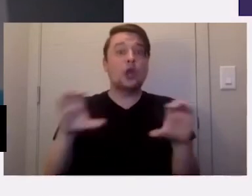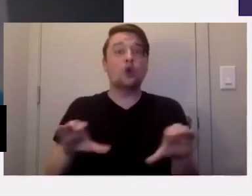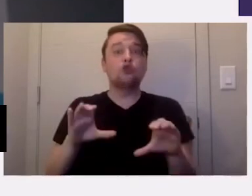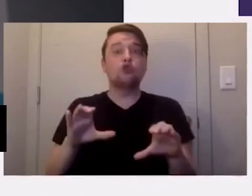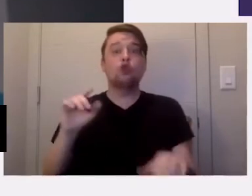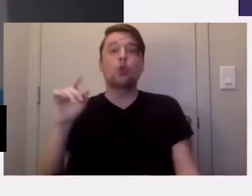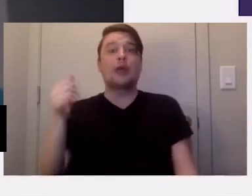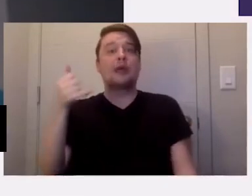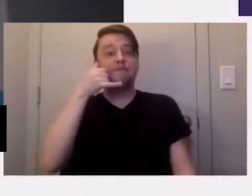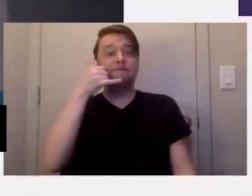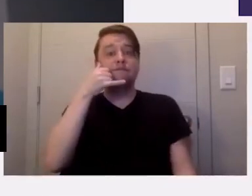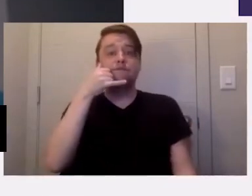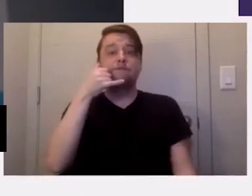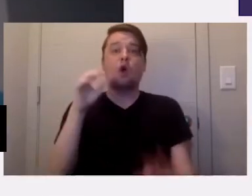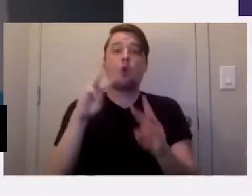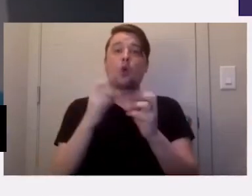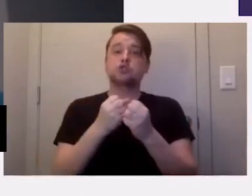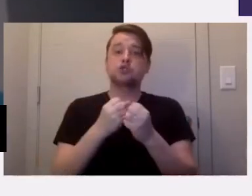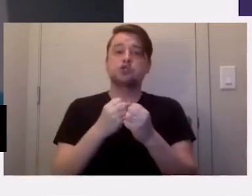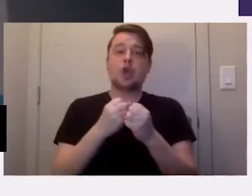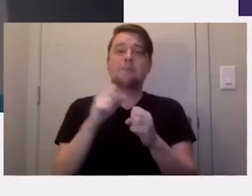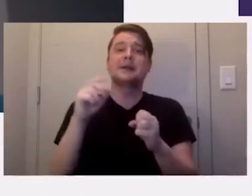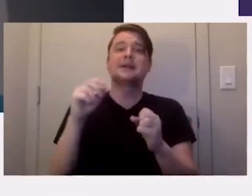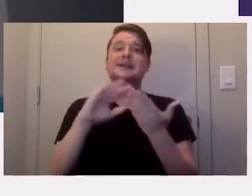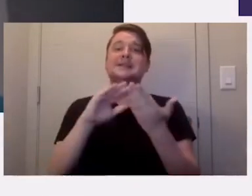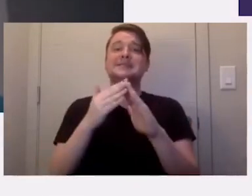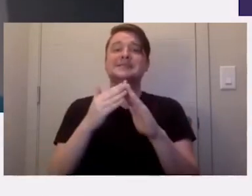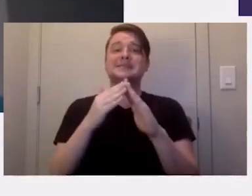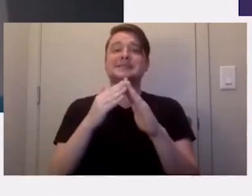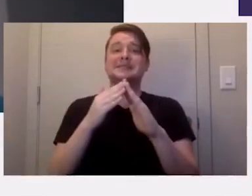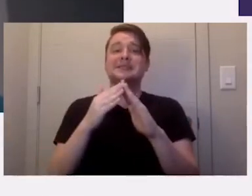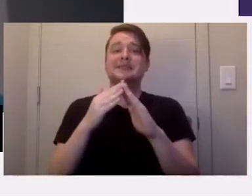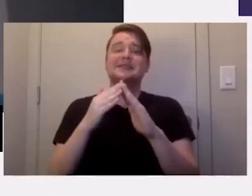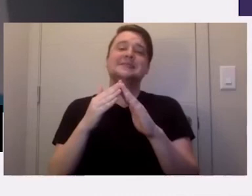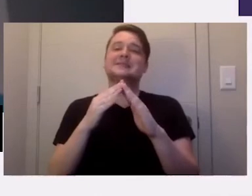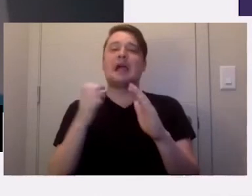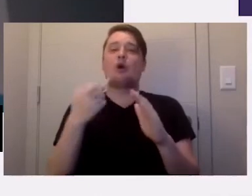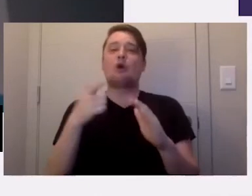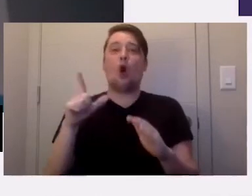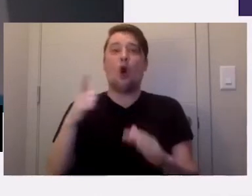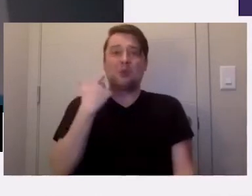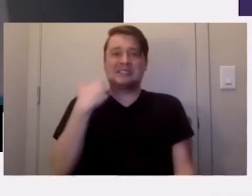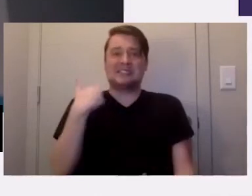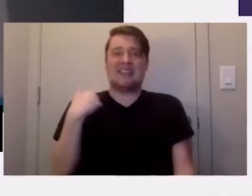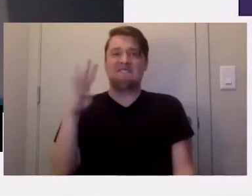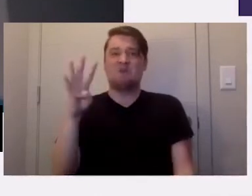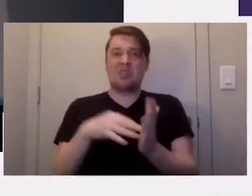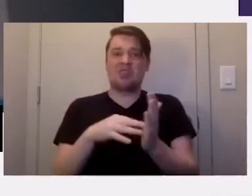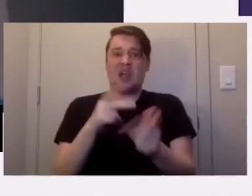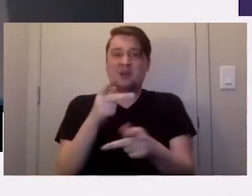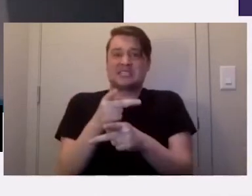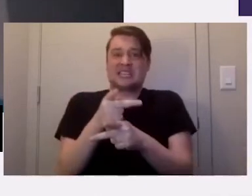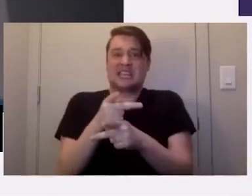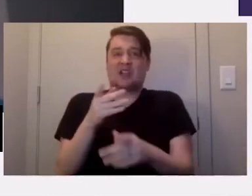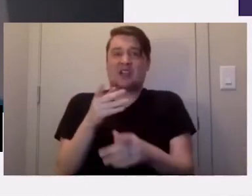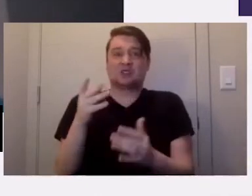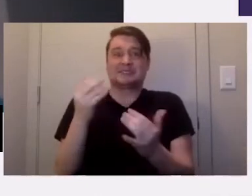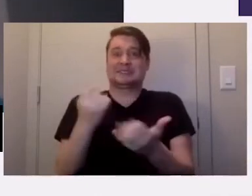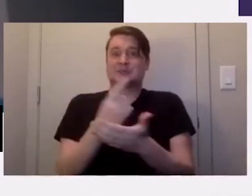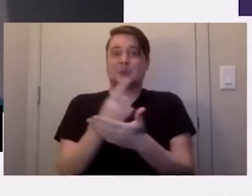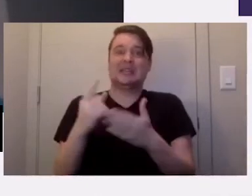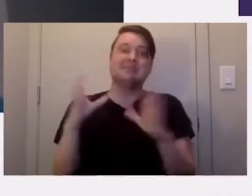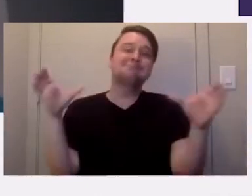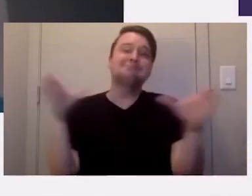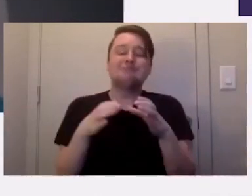teletown hall, pick up the phone when we call you for that, jump on. We had nearly 4,000 caregivers on a call earlier this week.